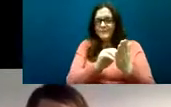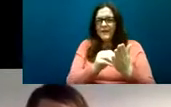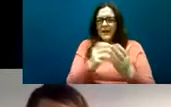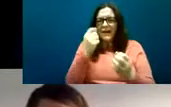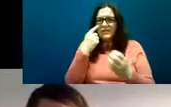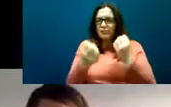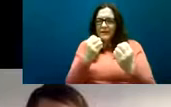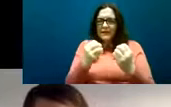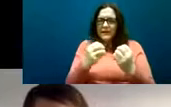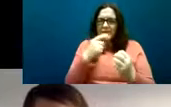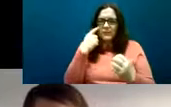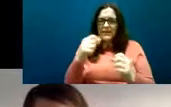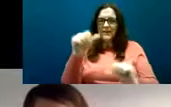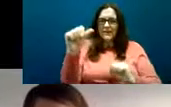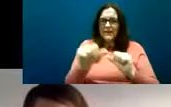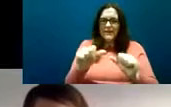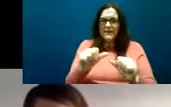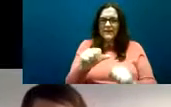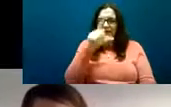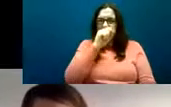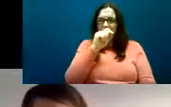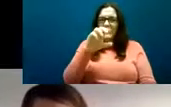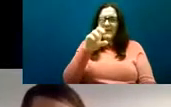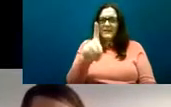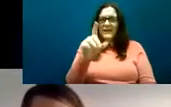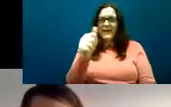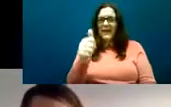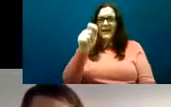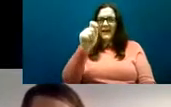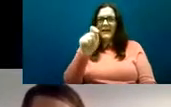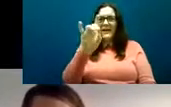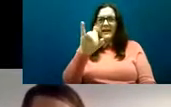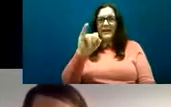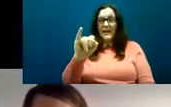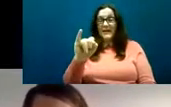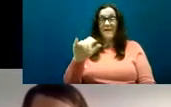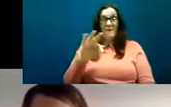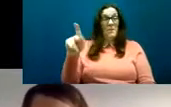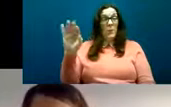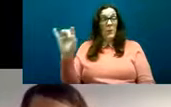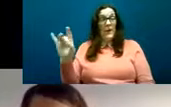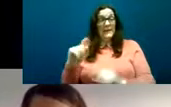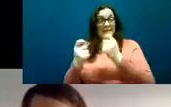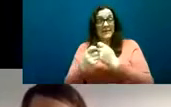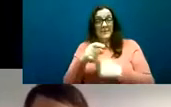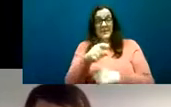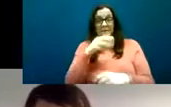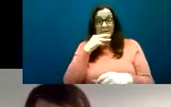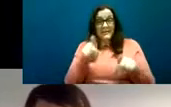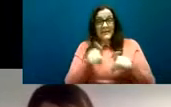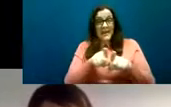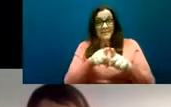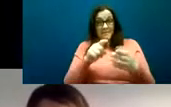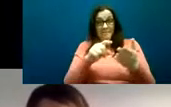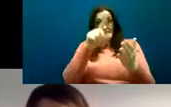and this was developed by the UK team that I mentioned and it really explored the absence or presence of certain autistic